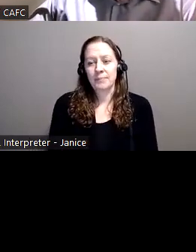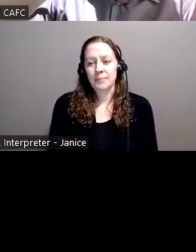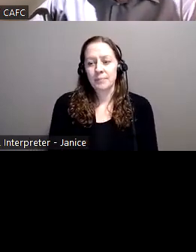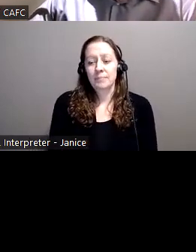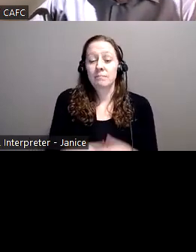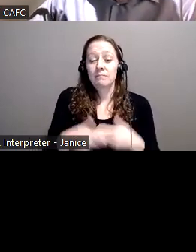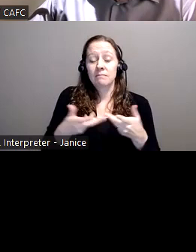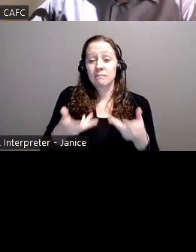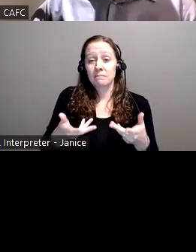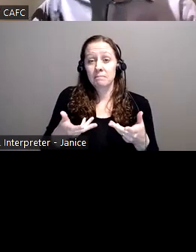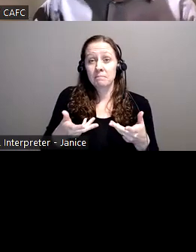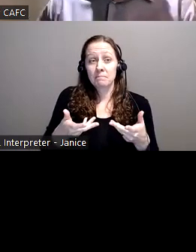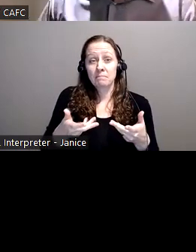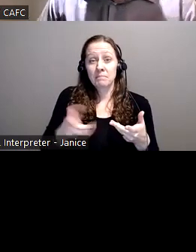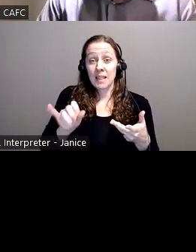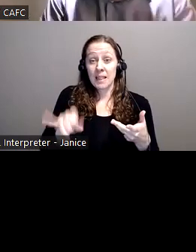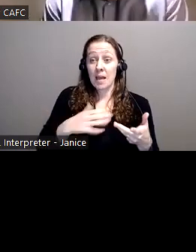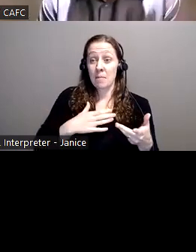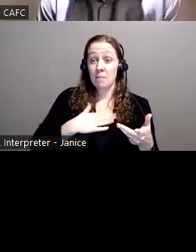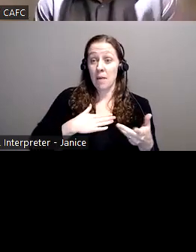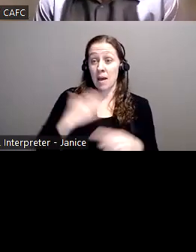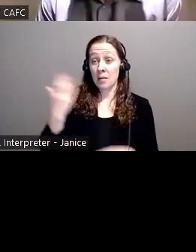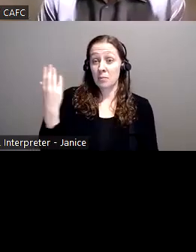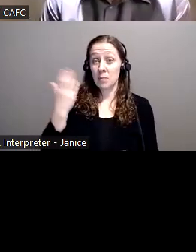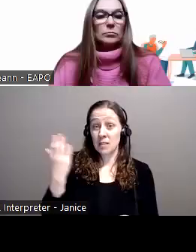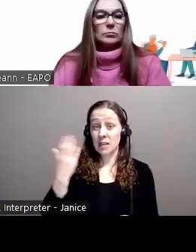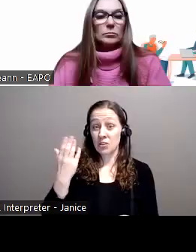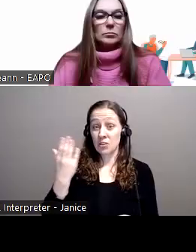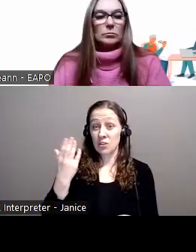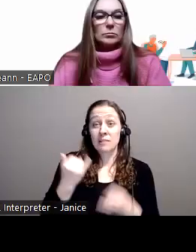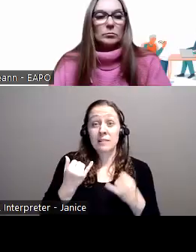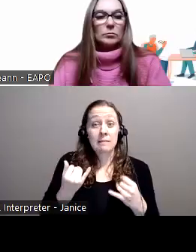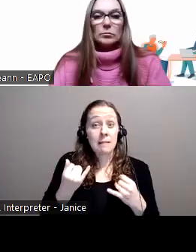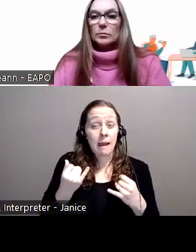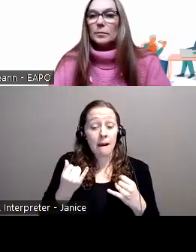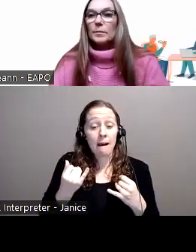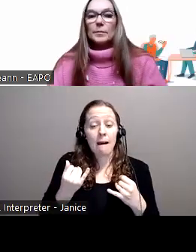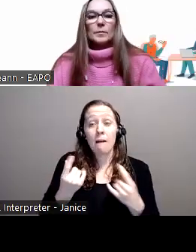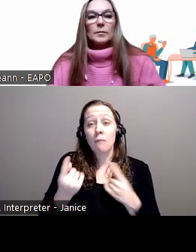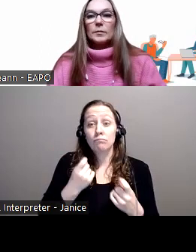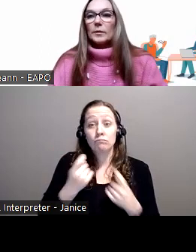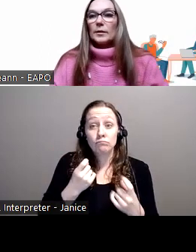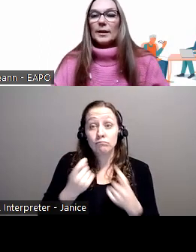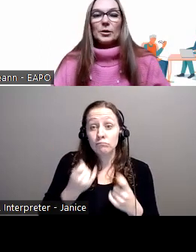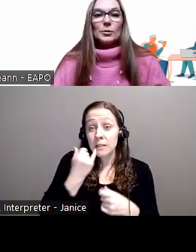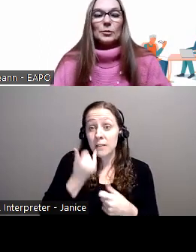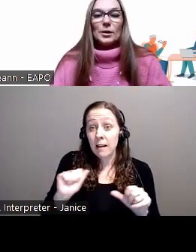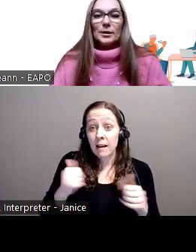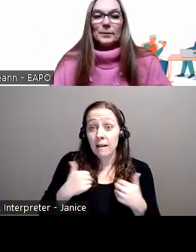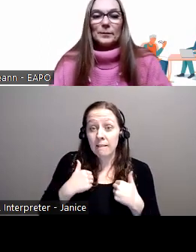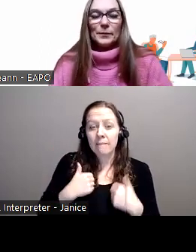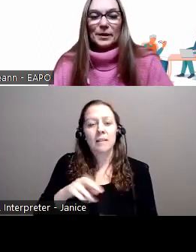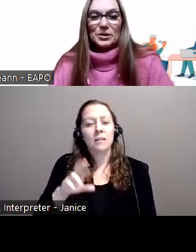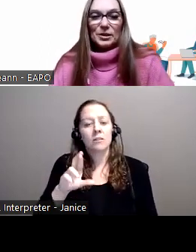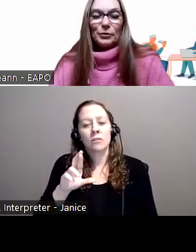So, that concludes my presentation for today. We'll move on to questions, if anybody has any. Thank you.